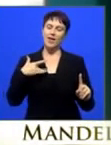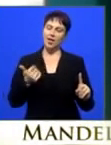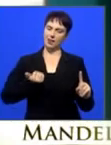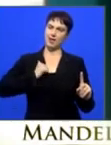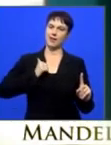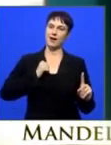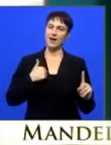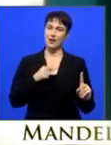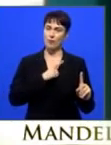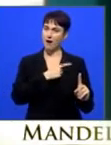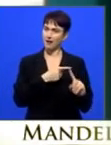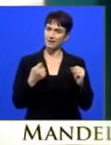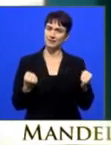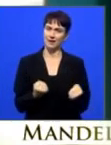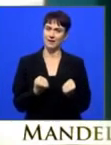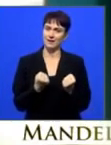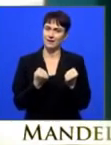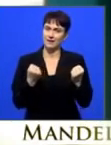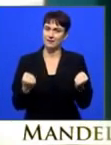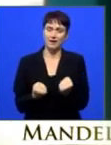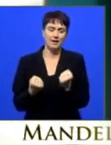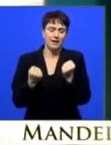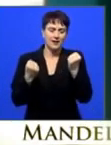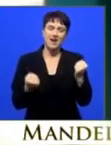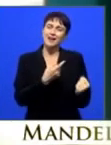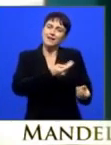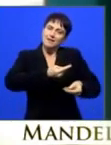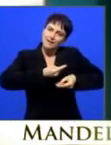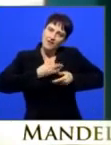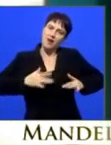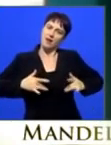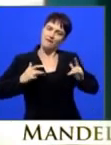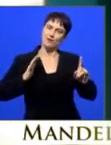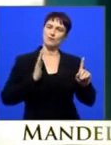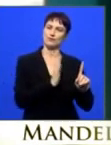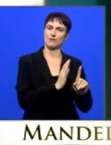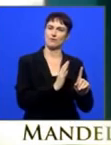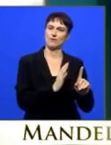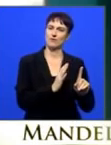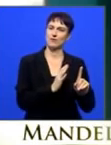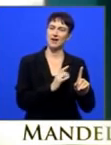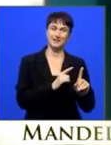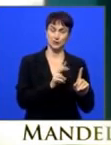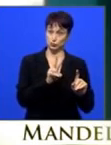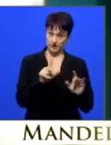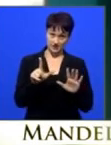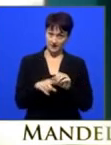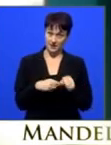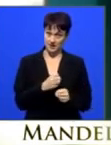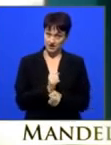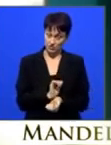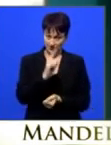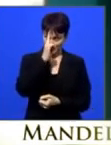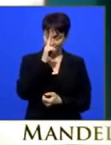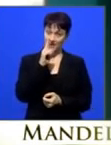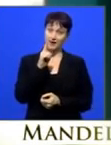country and who has laid his life for this country. Him and his peers, 27 years in jail is no